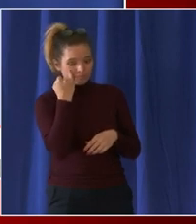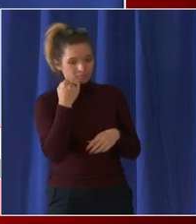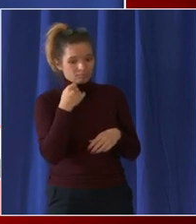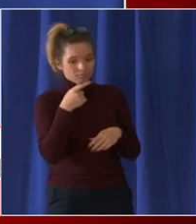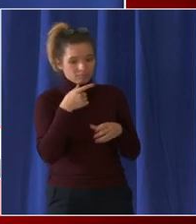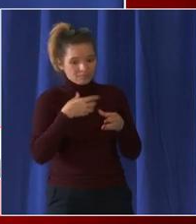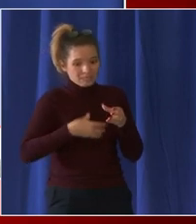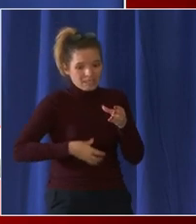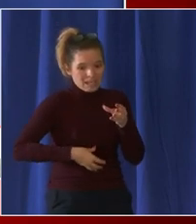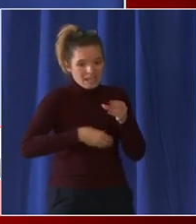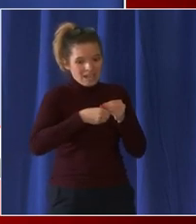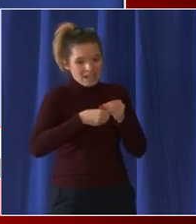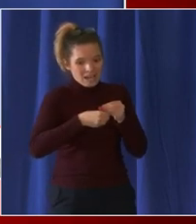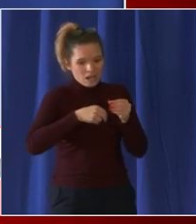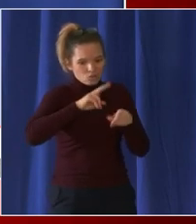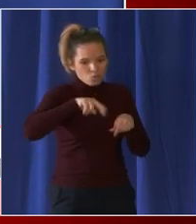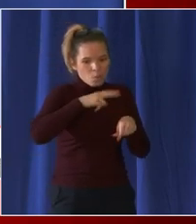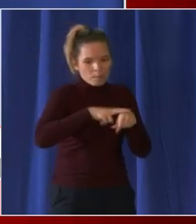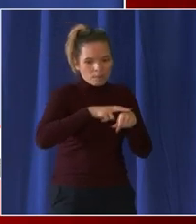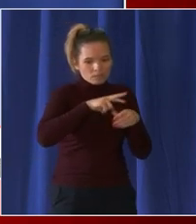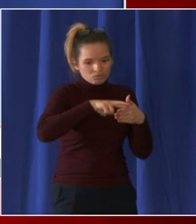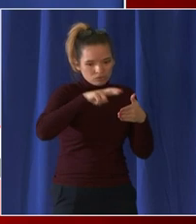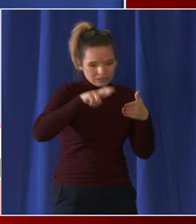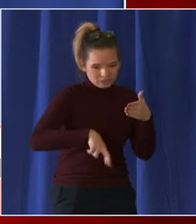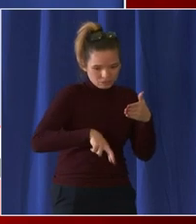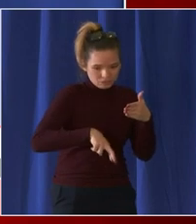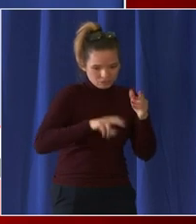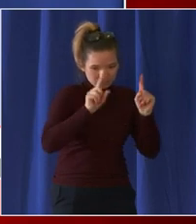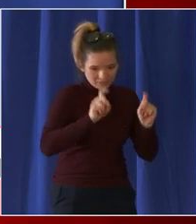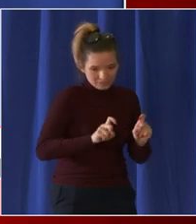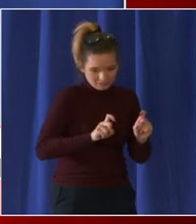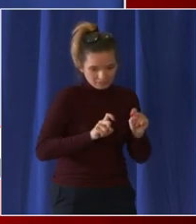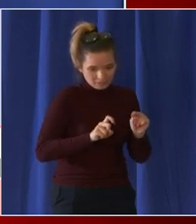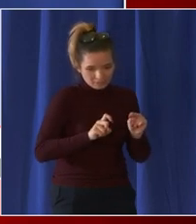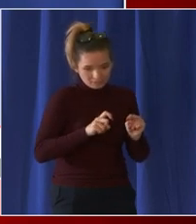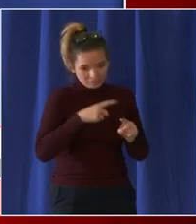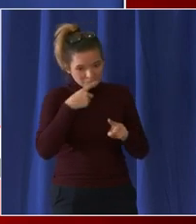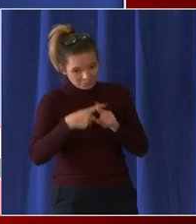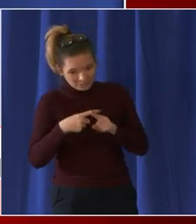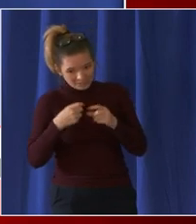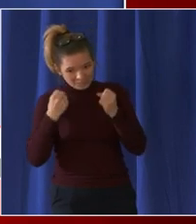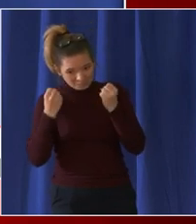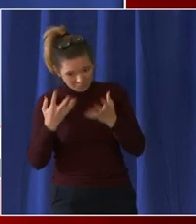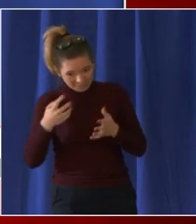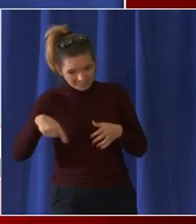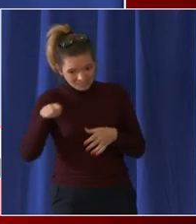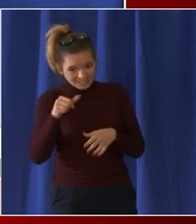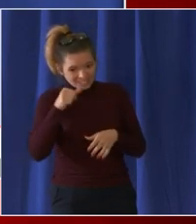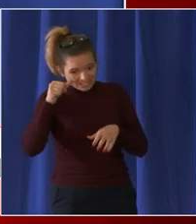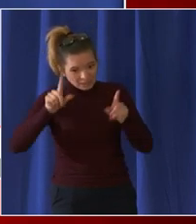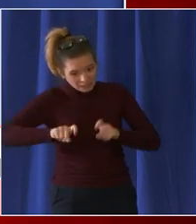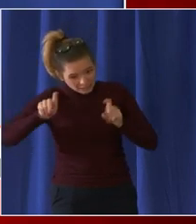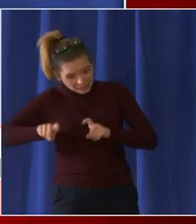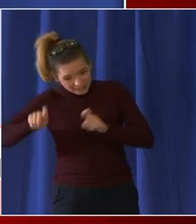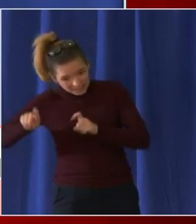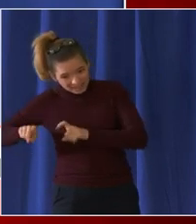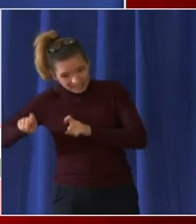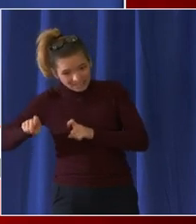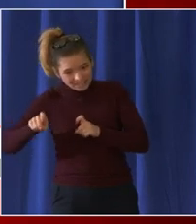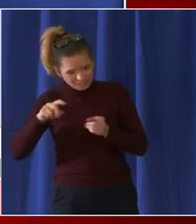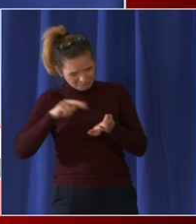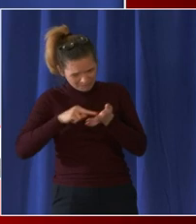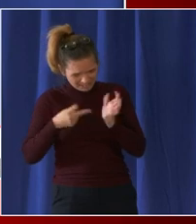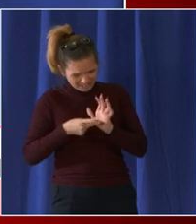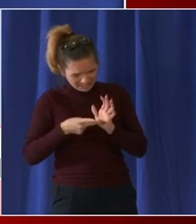i'm thinking yesterday's numbers are going to probably be a record-setting number for yesterday as far as new cases am i working through that correctly yeah